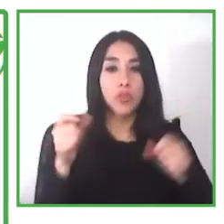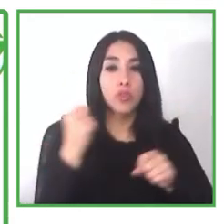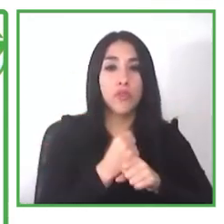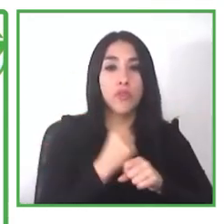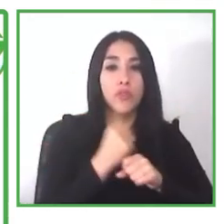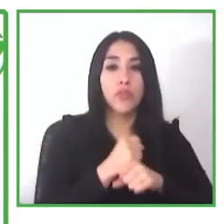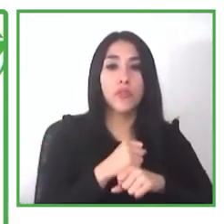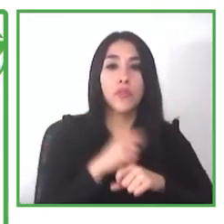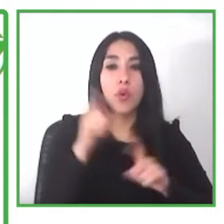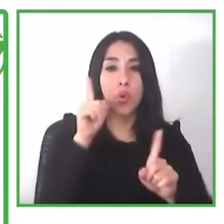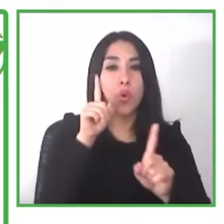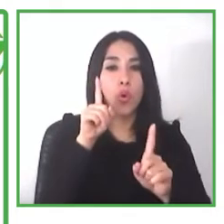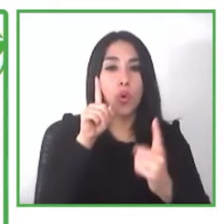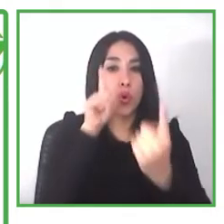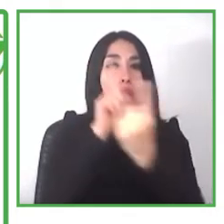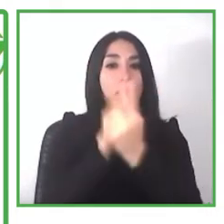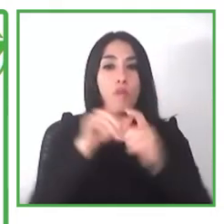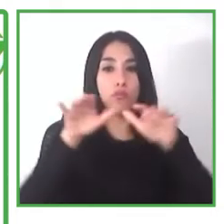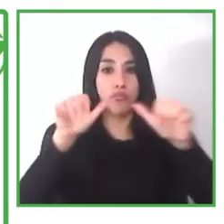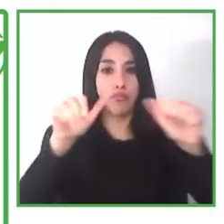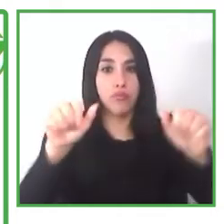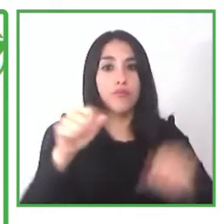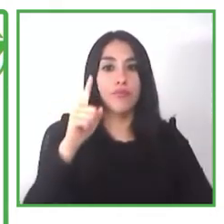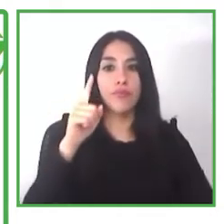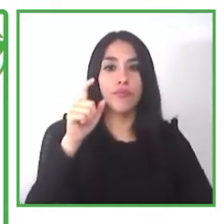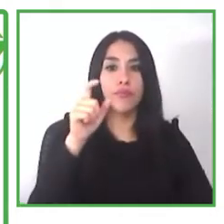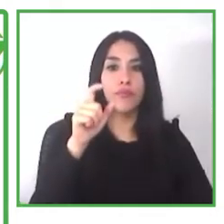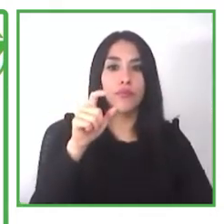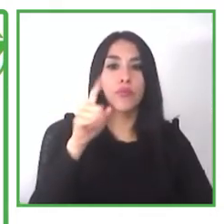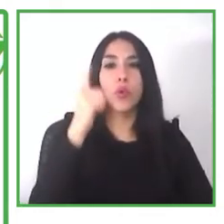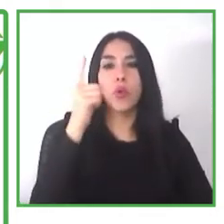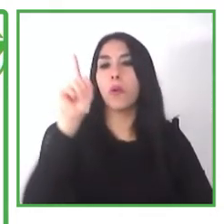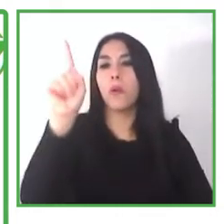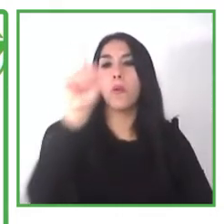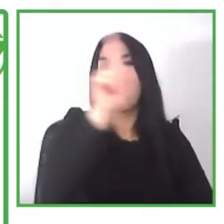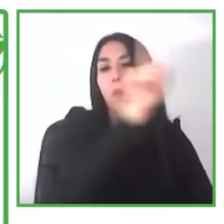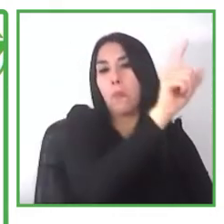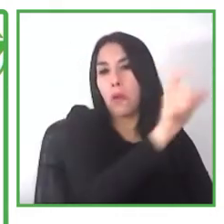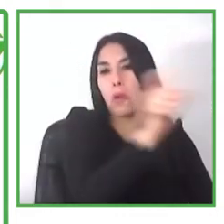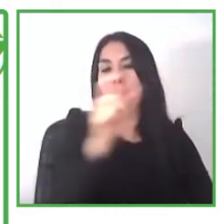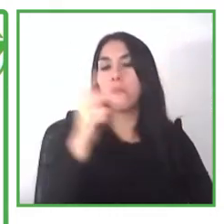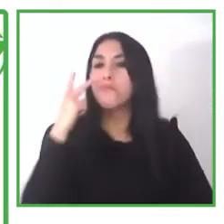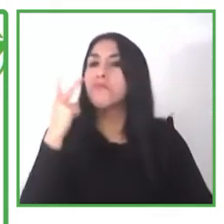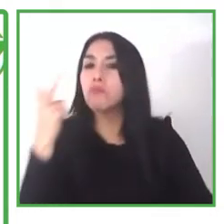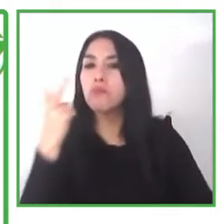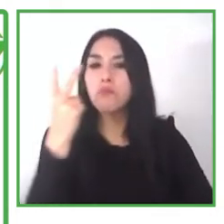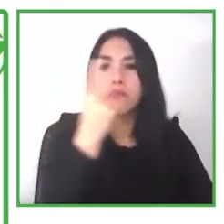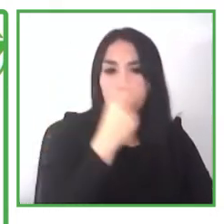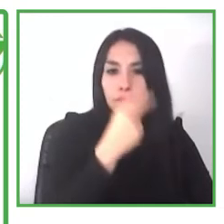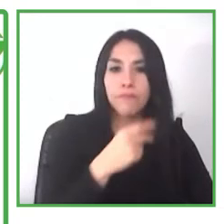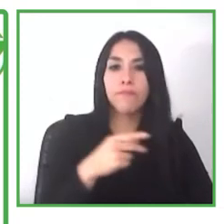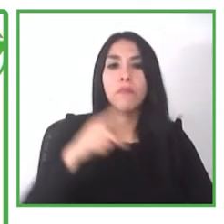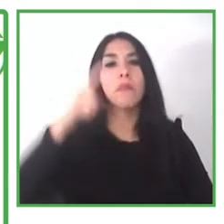informant he he's he plays the condo he practices the condo and he's really good at that he also